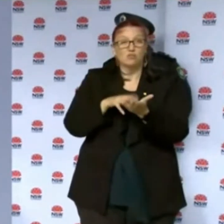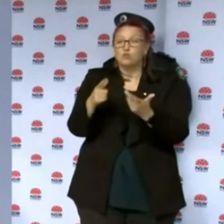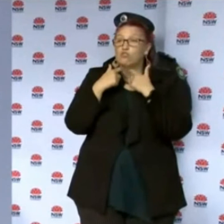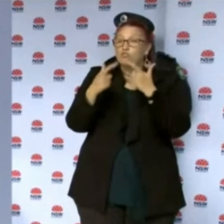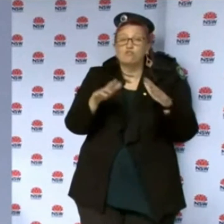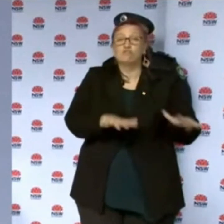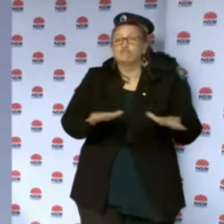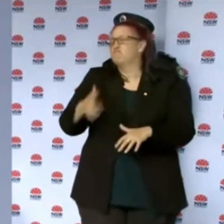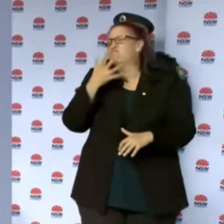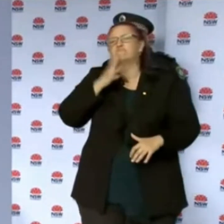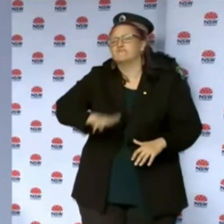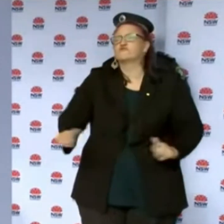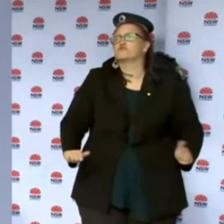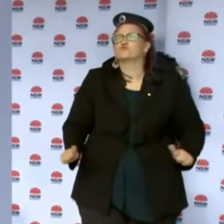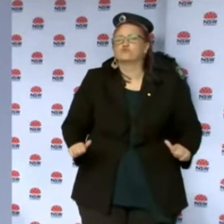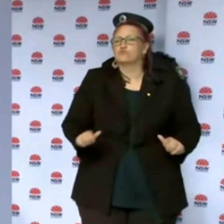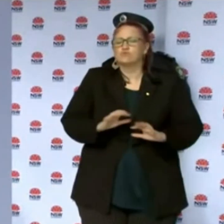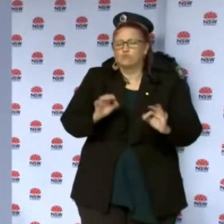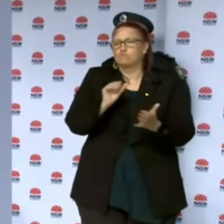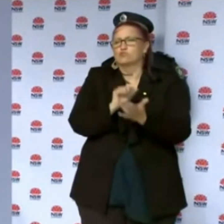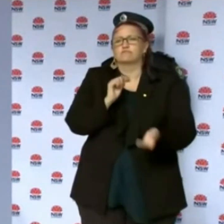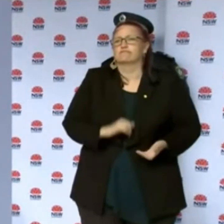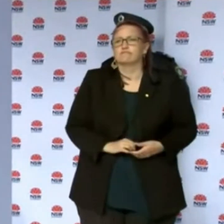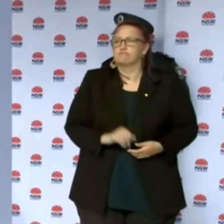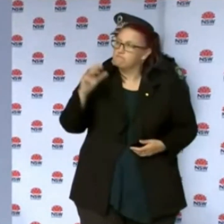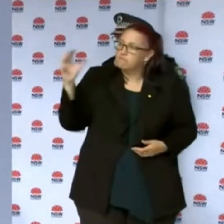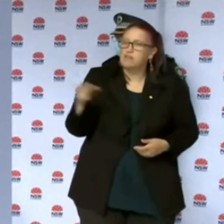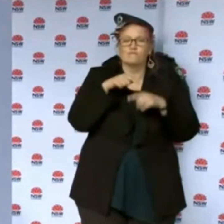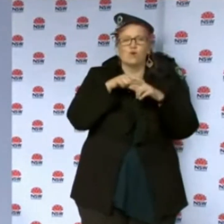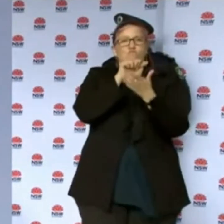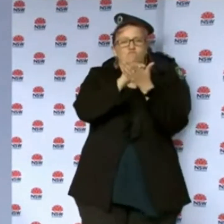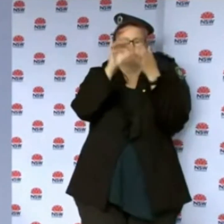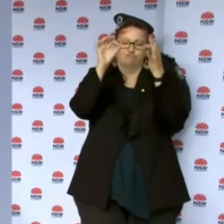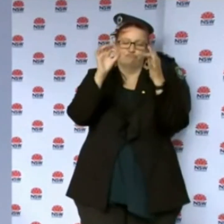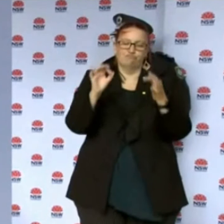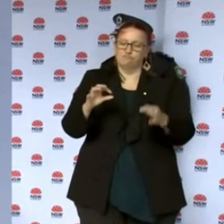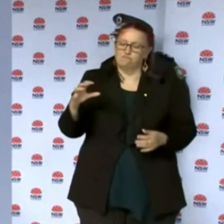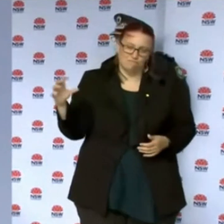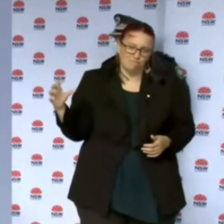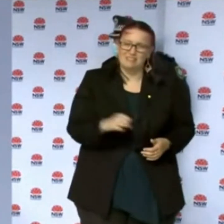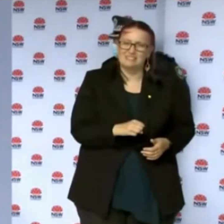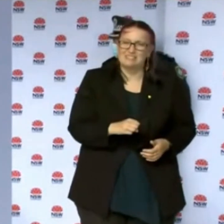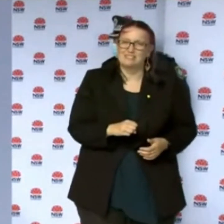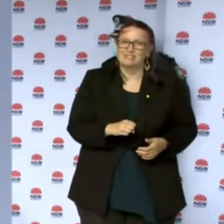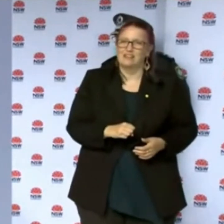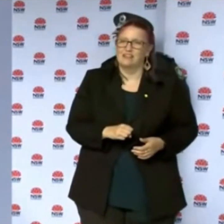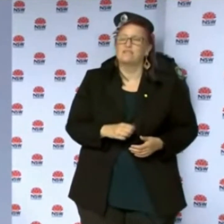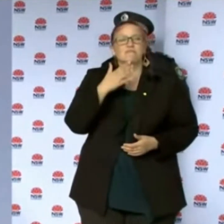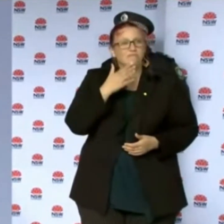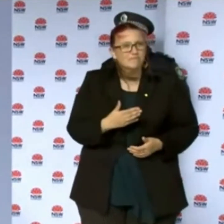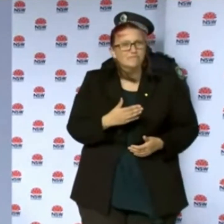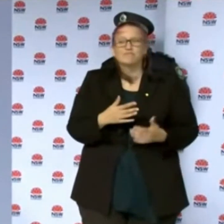And it's so important to make sure that everybody undertakes their responsibilities at every stage.